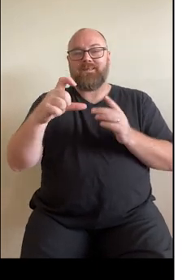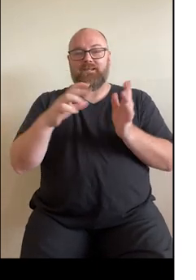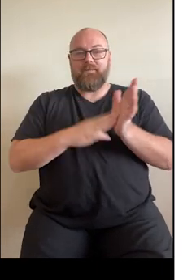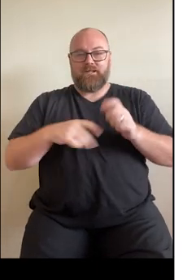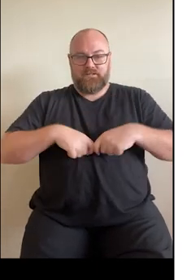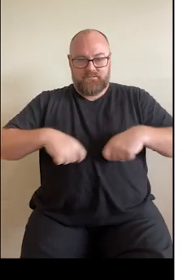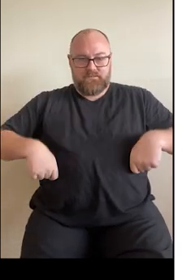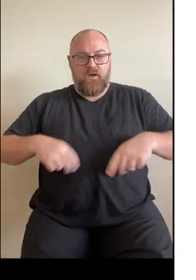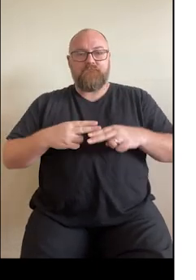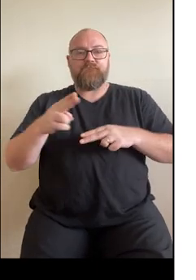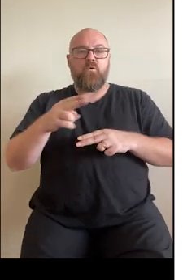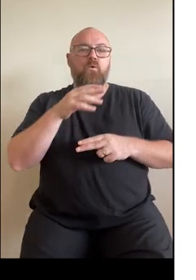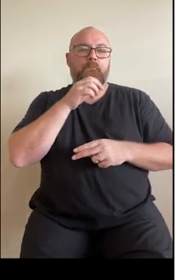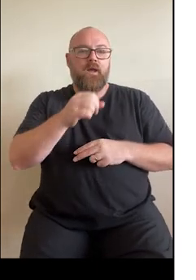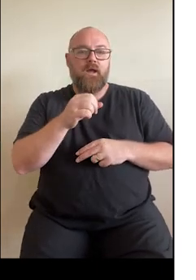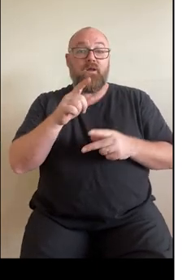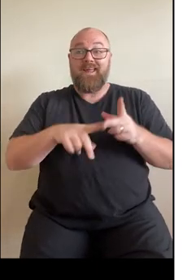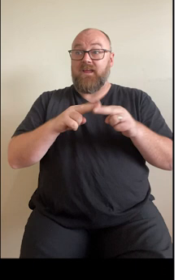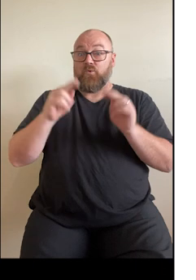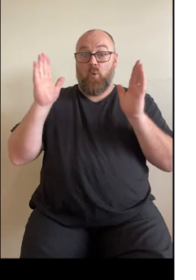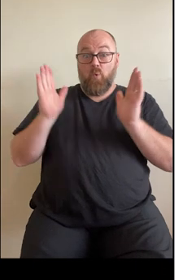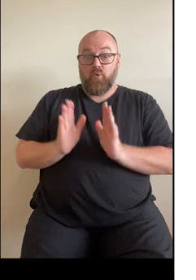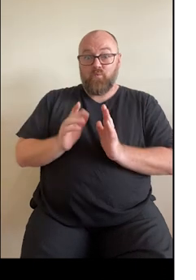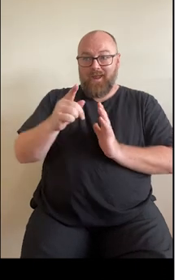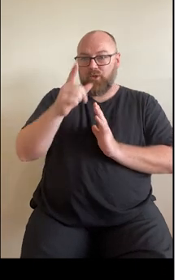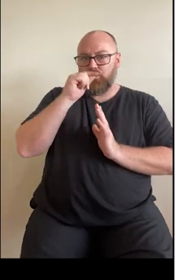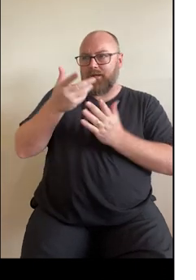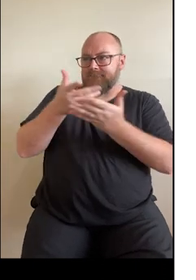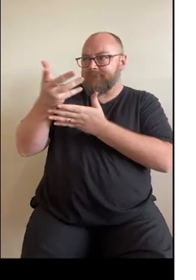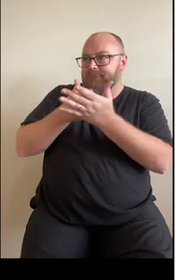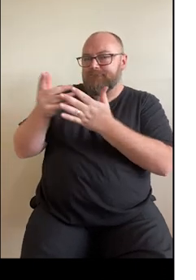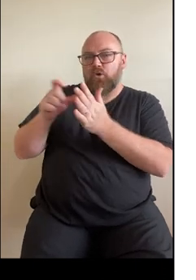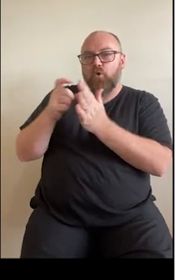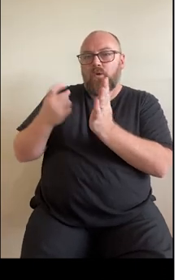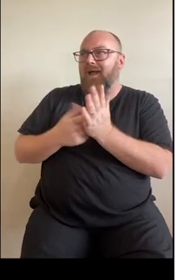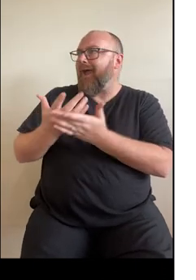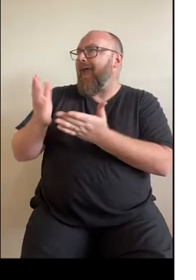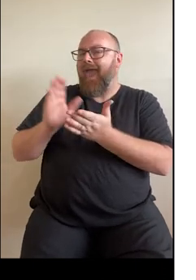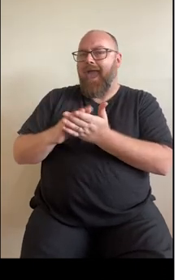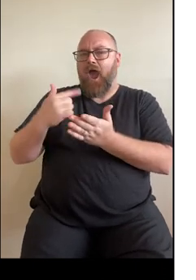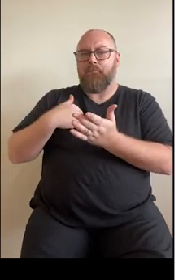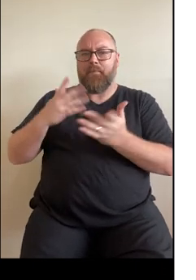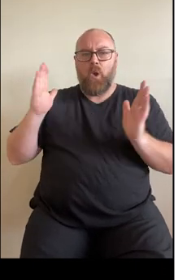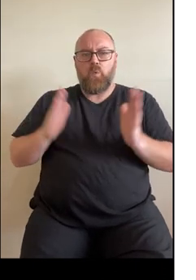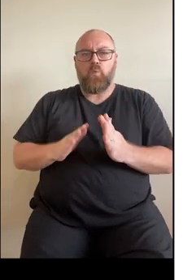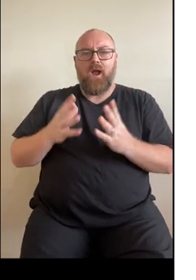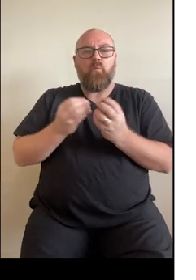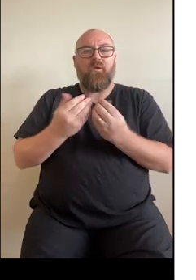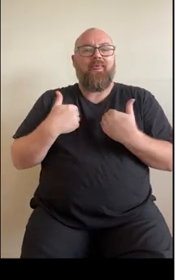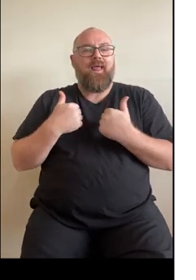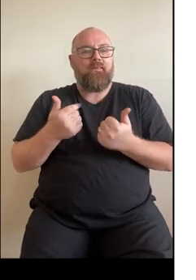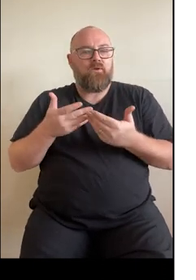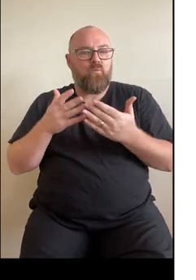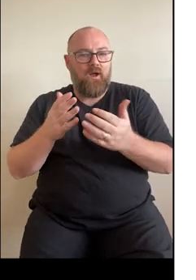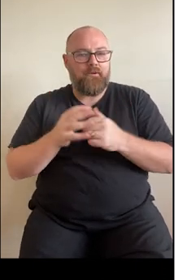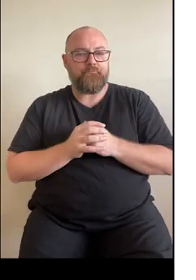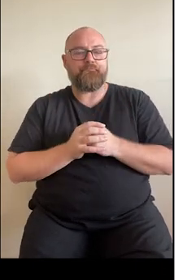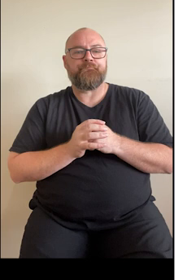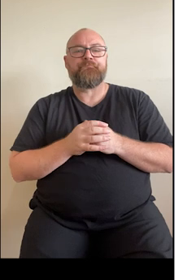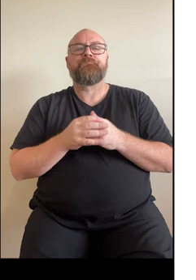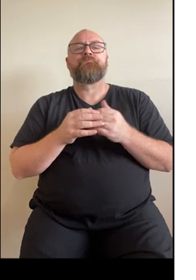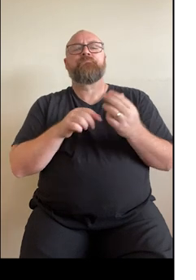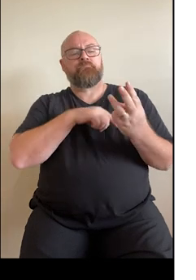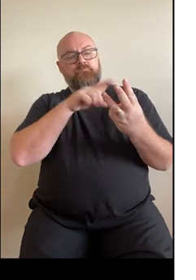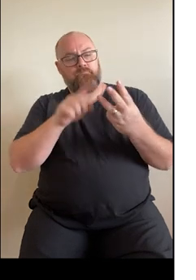If you lose weight, you can speak with your GP on how to do it in a really healthy way. Physical activity.